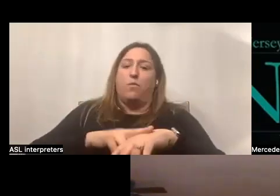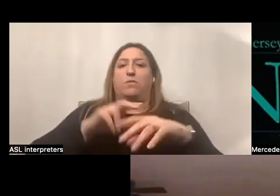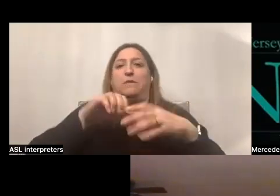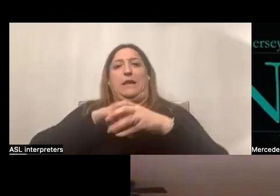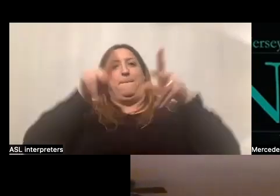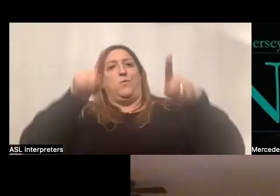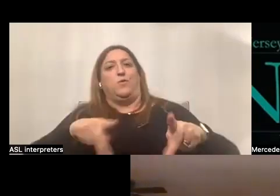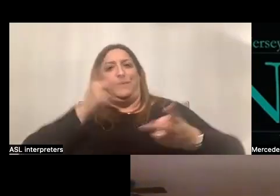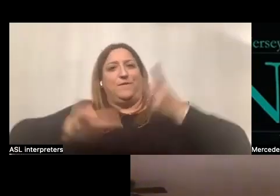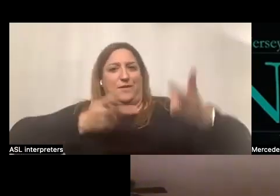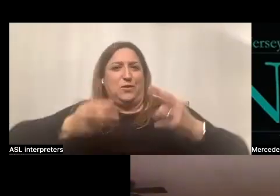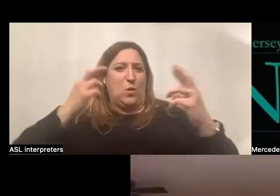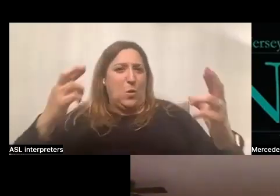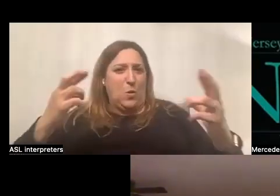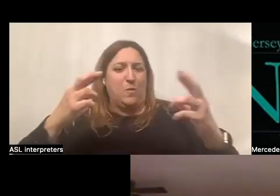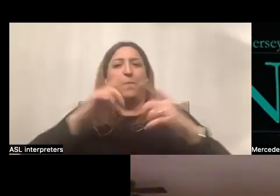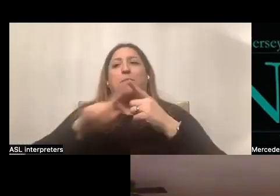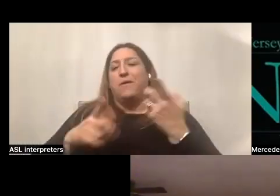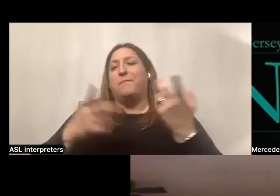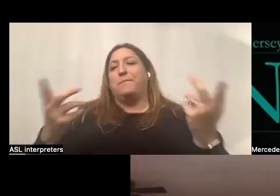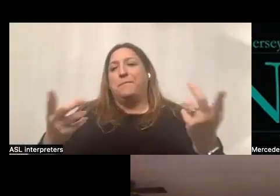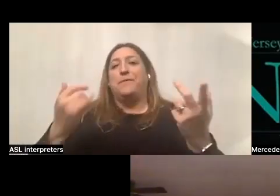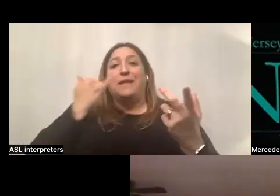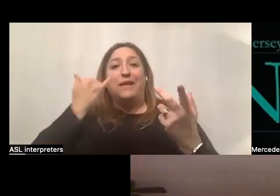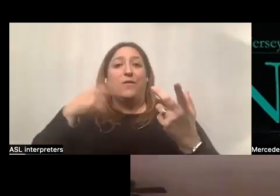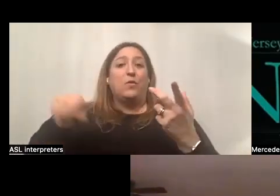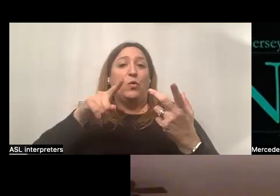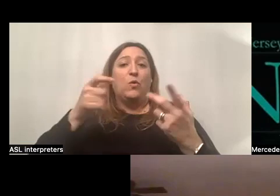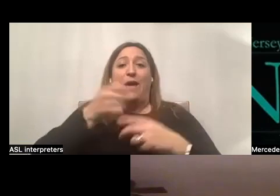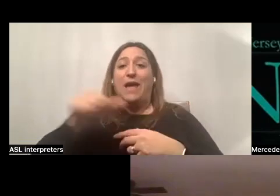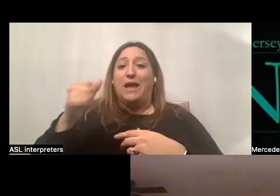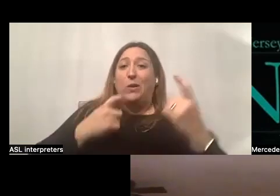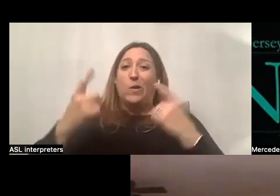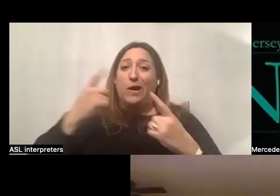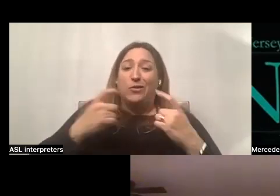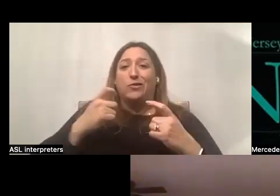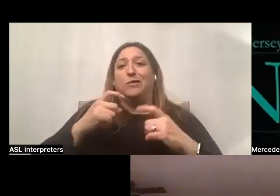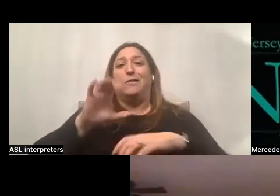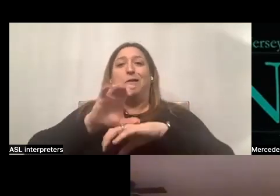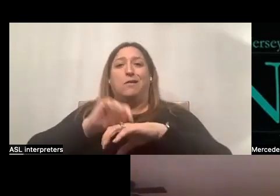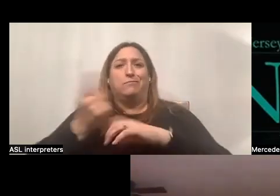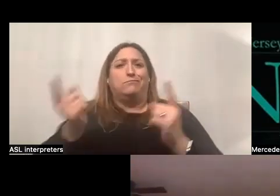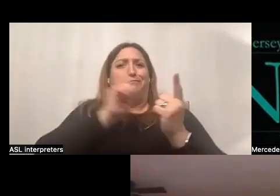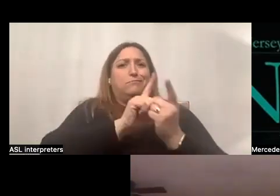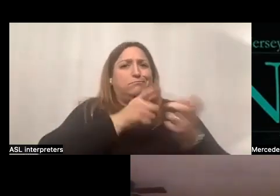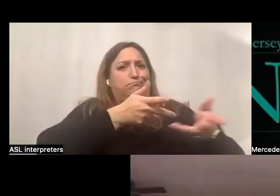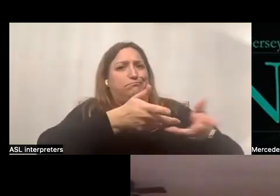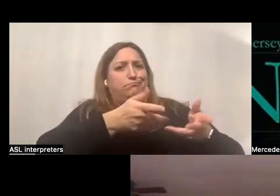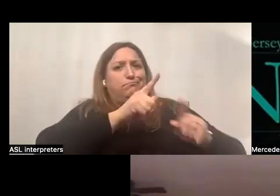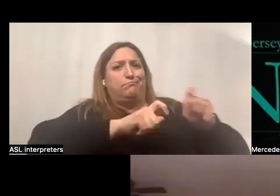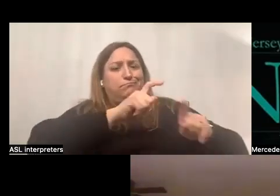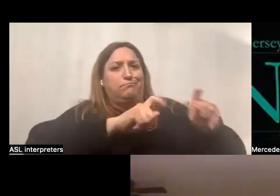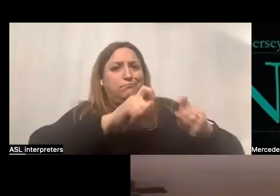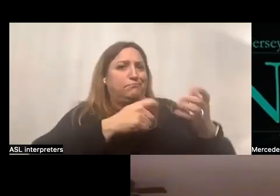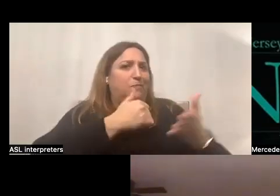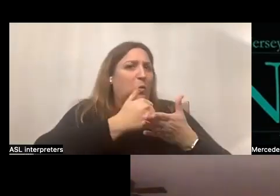visits. But, you know, you can certainly, if you have ad hoc questions, you can certainly go to your consultants and work with them and ask them, you know, to